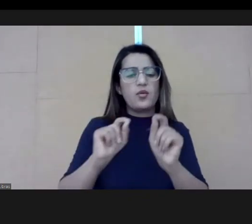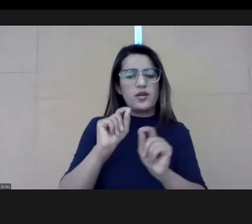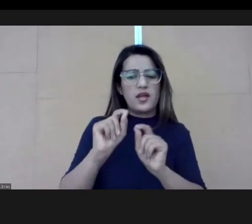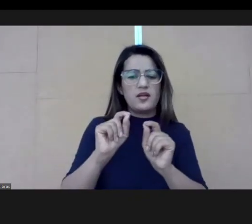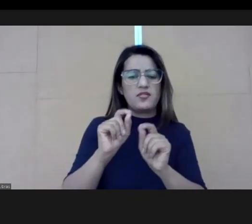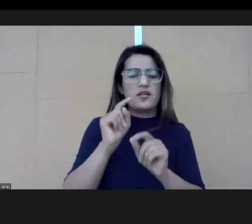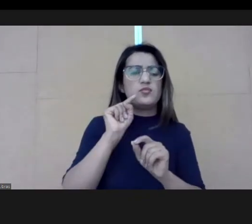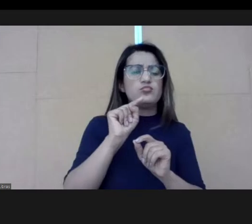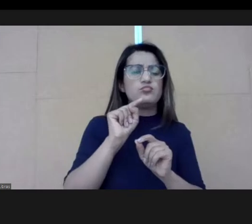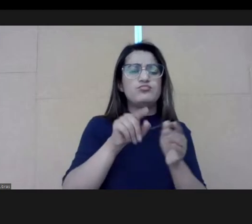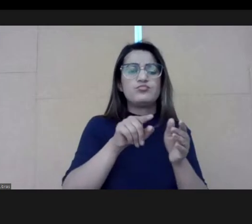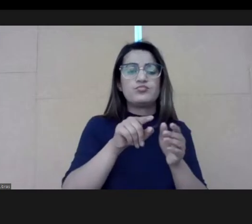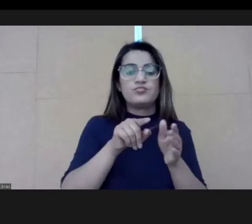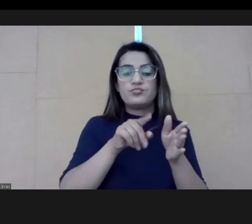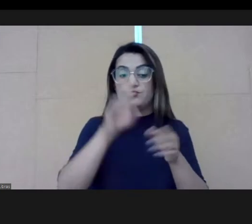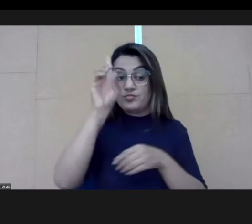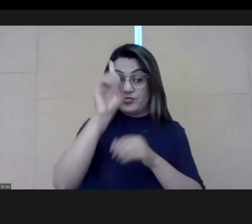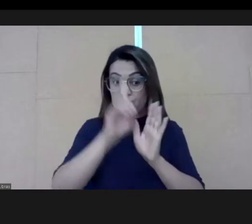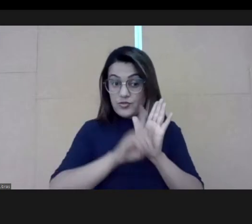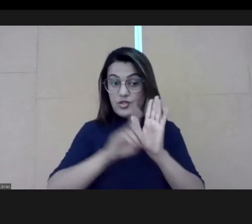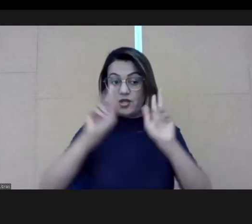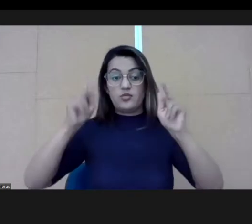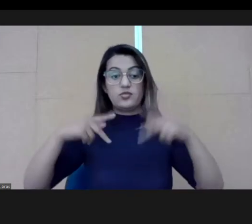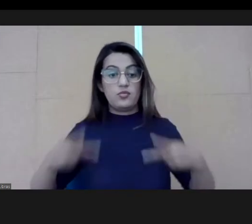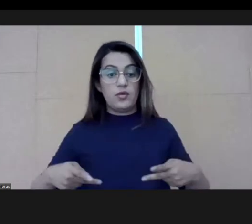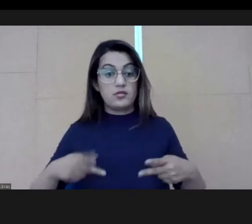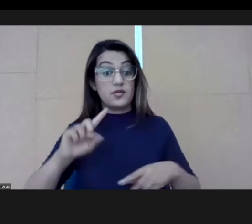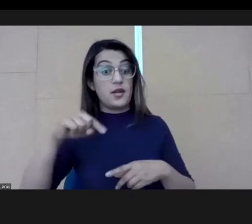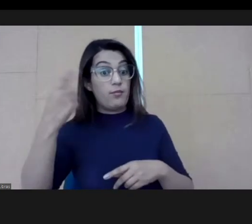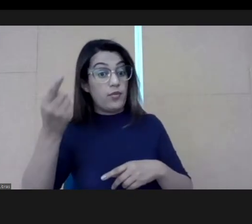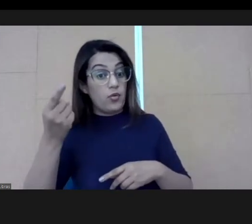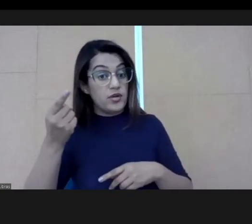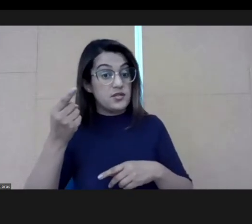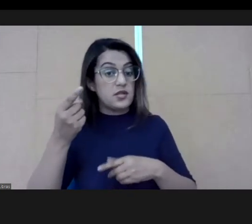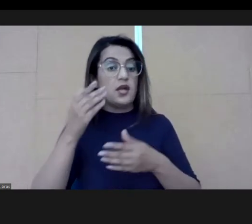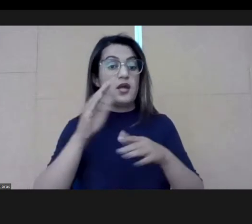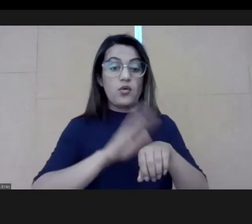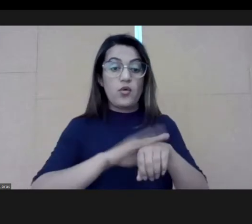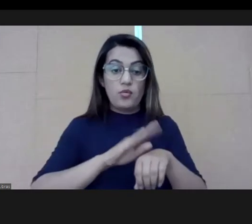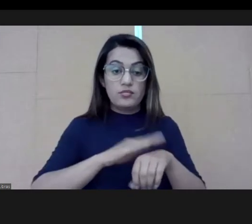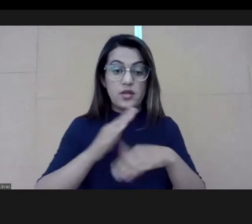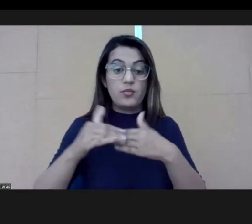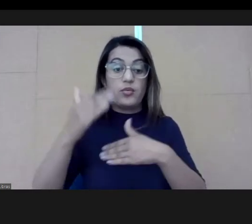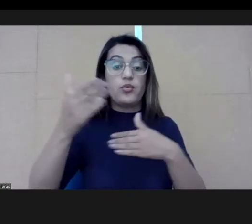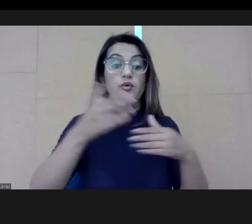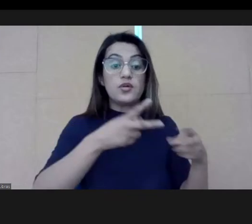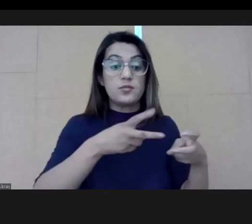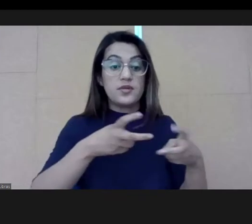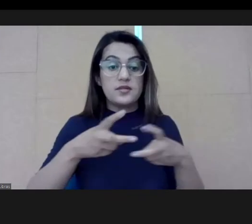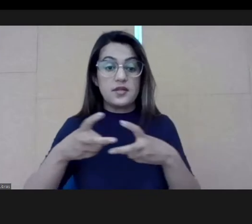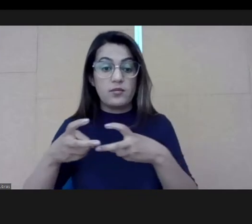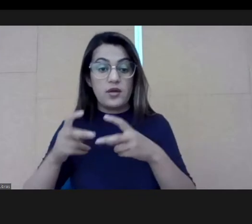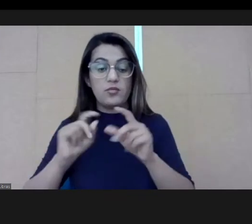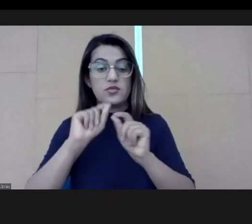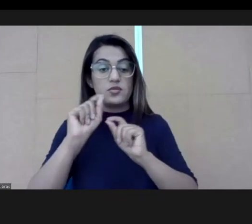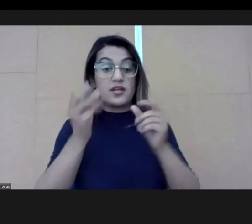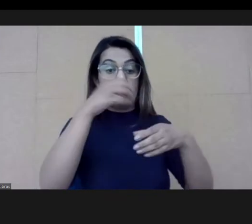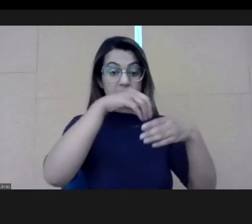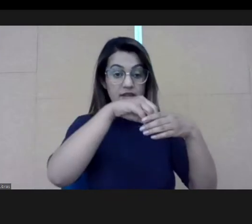it's something that was there and it was not being performed. And with the debates, this